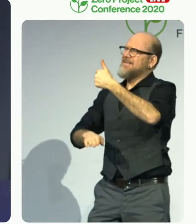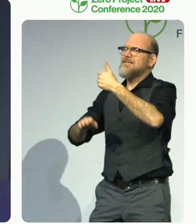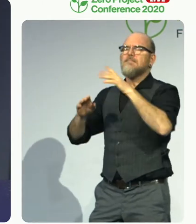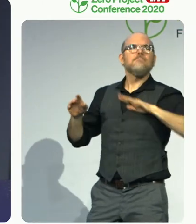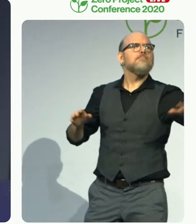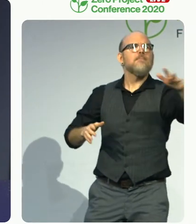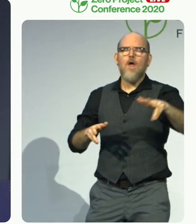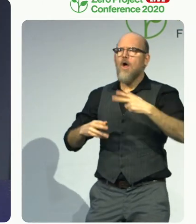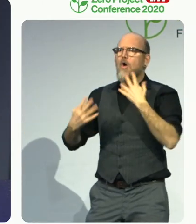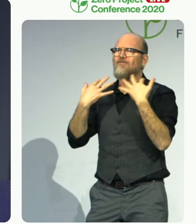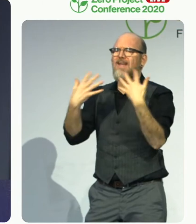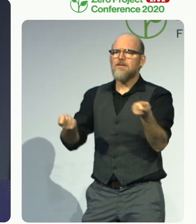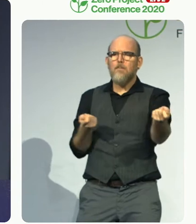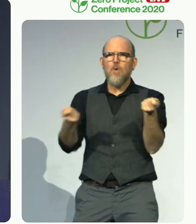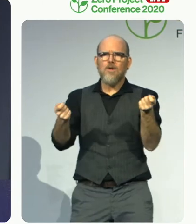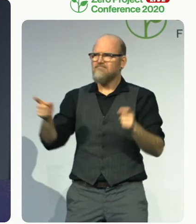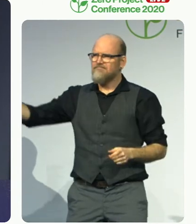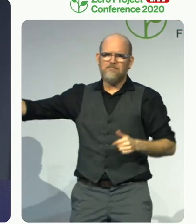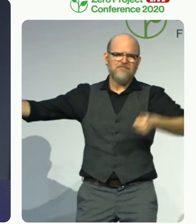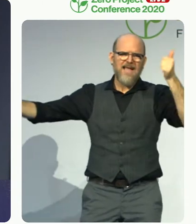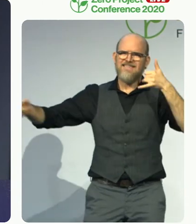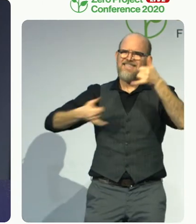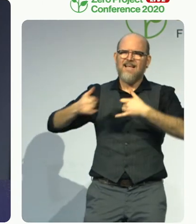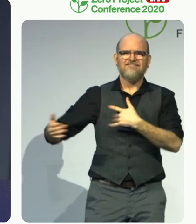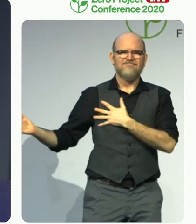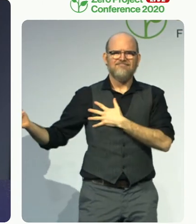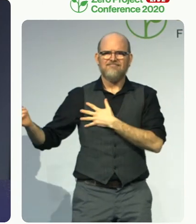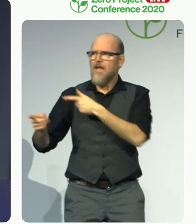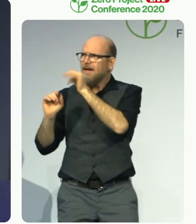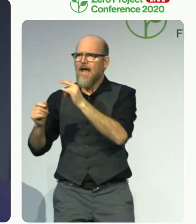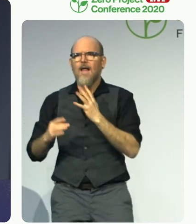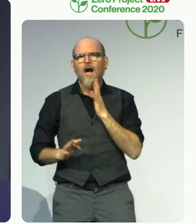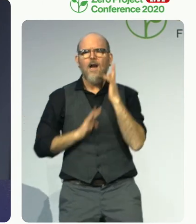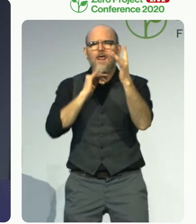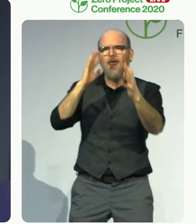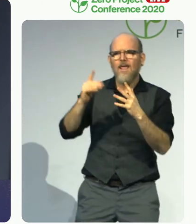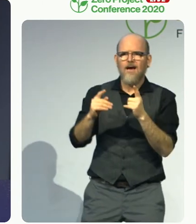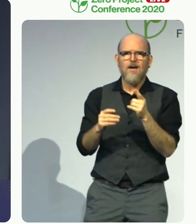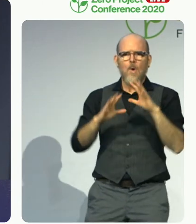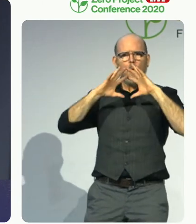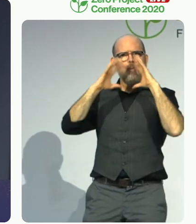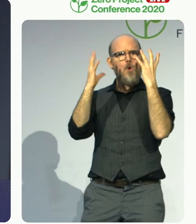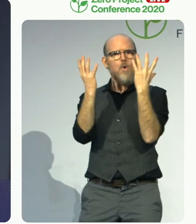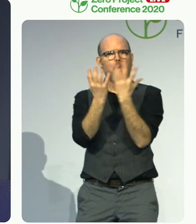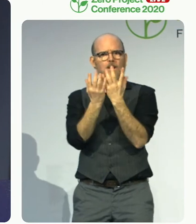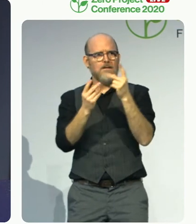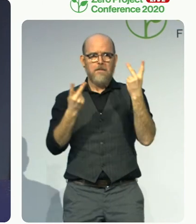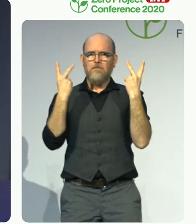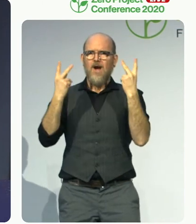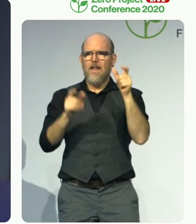she is convincing very important people in the world to help us